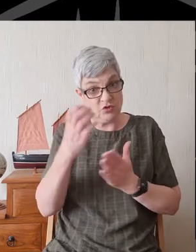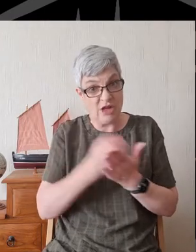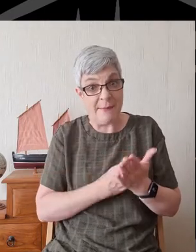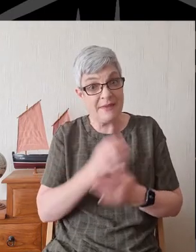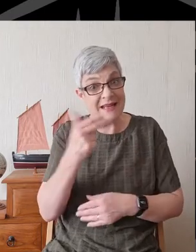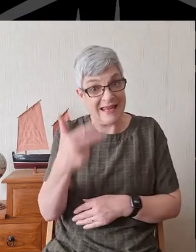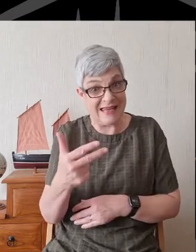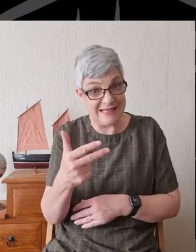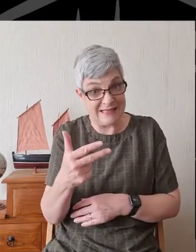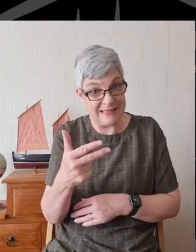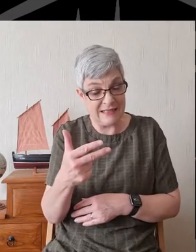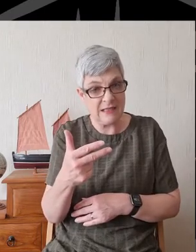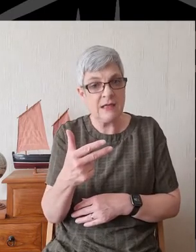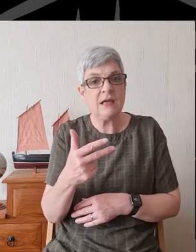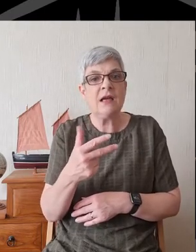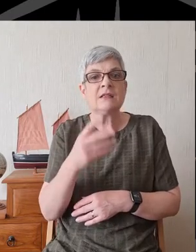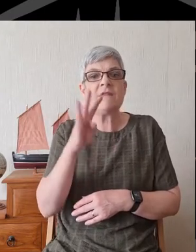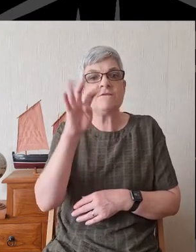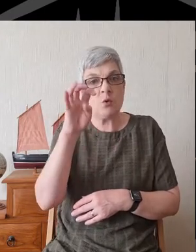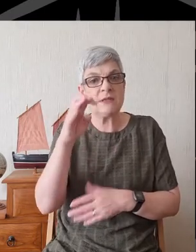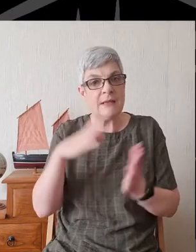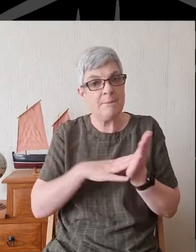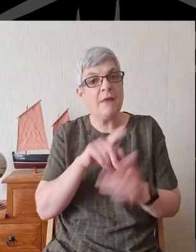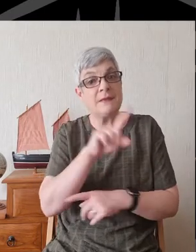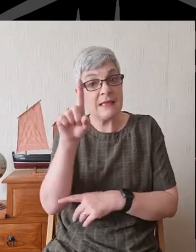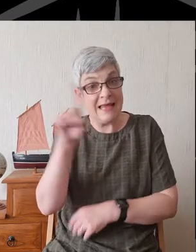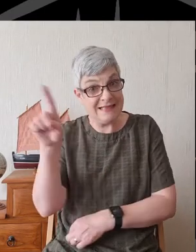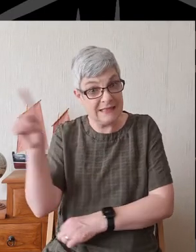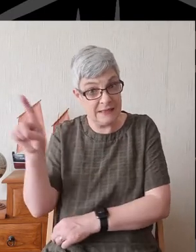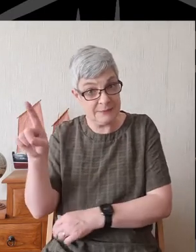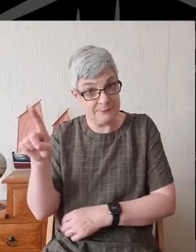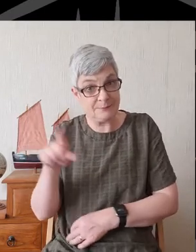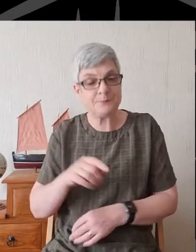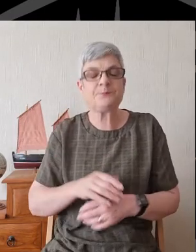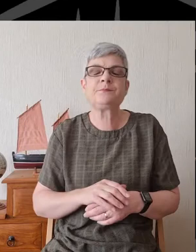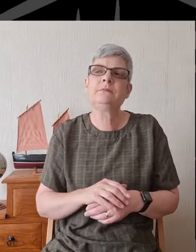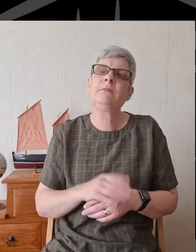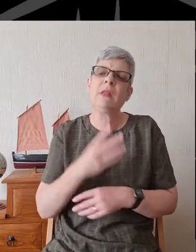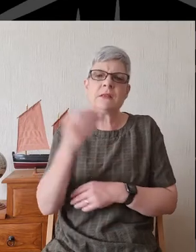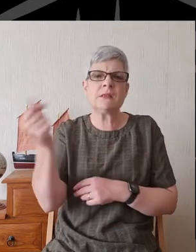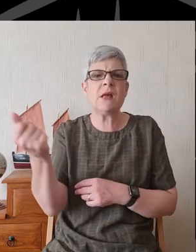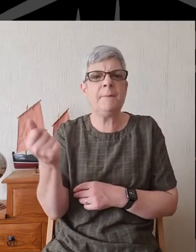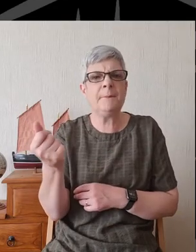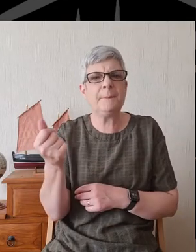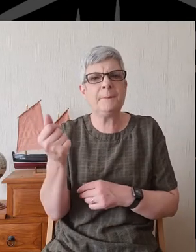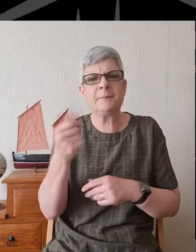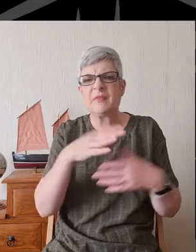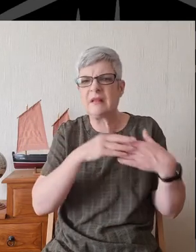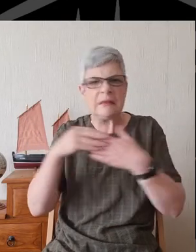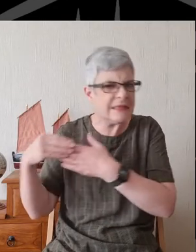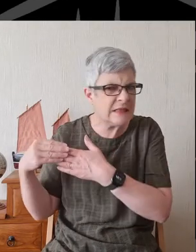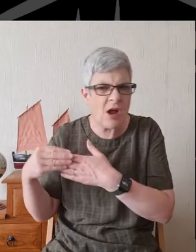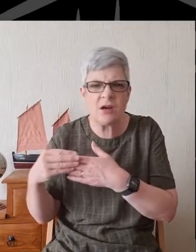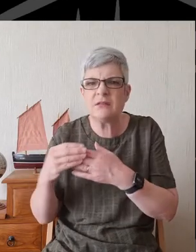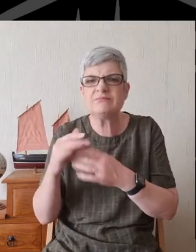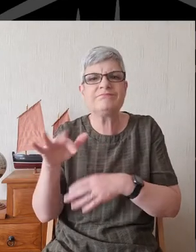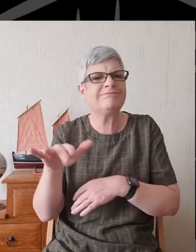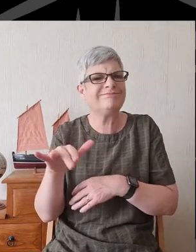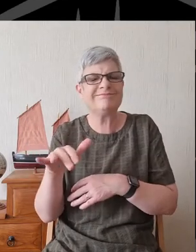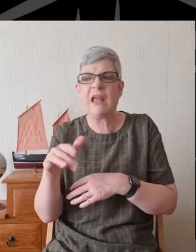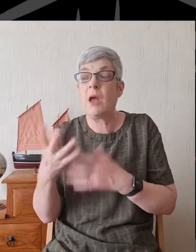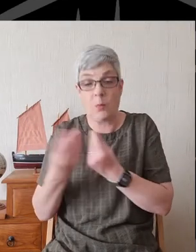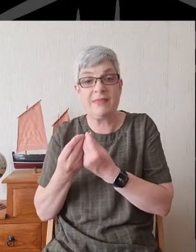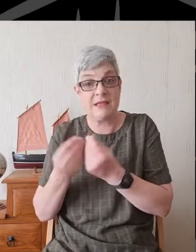chapter 8, it's now 14 months on from that first vision, and some of the leaders amongst the exiles are with